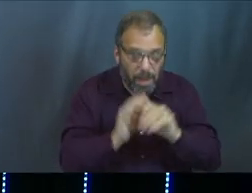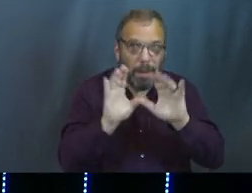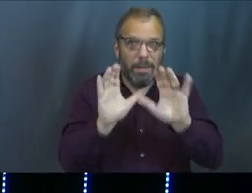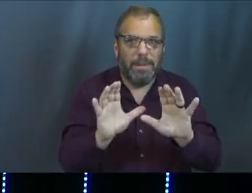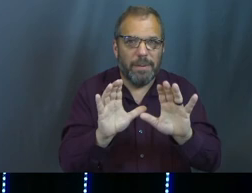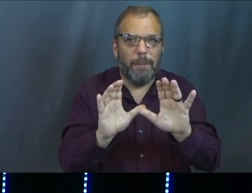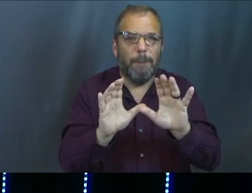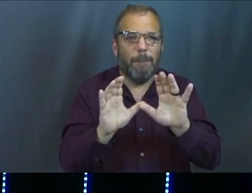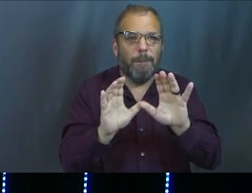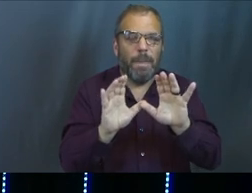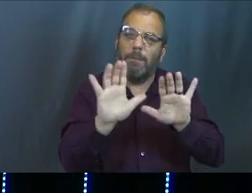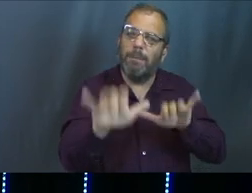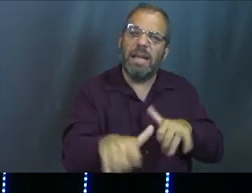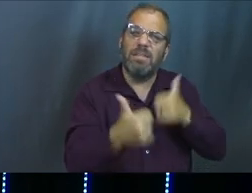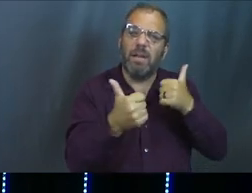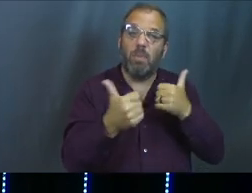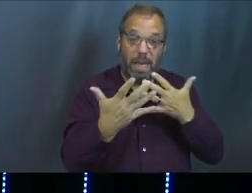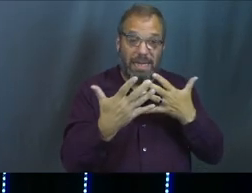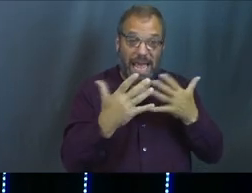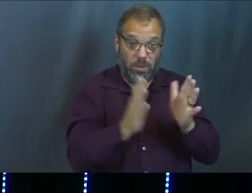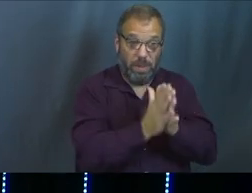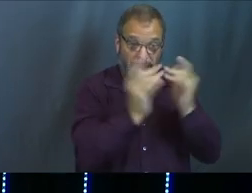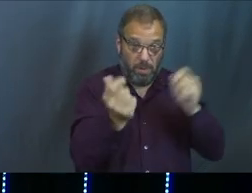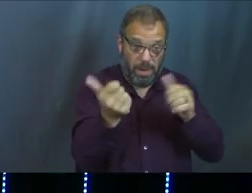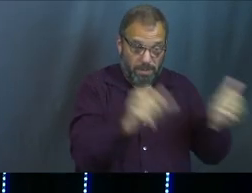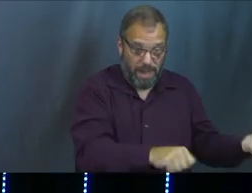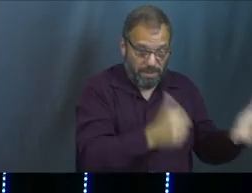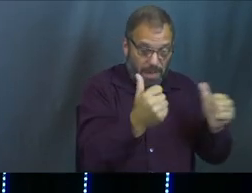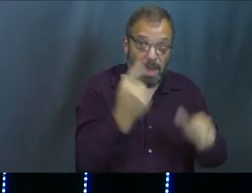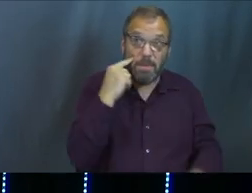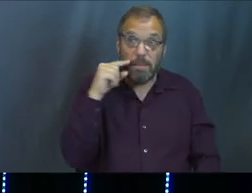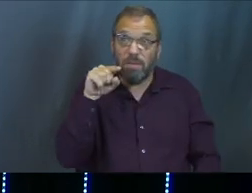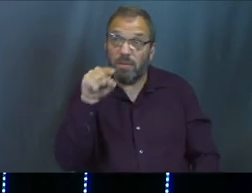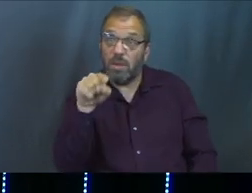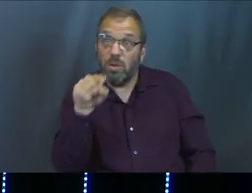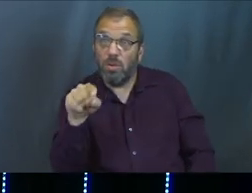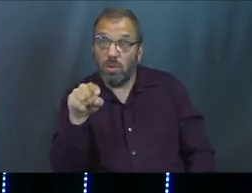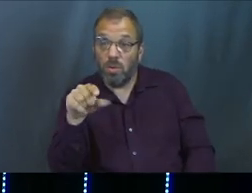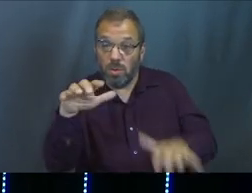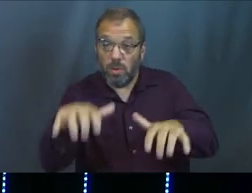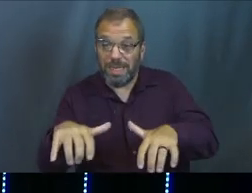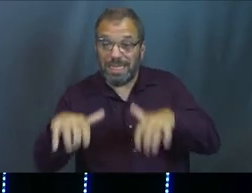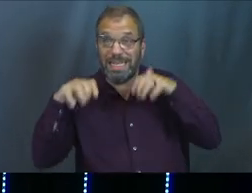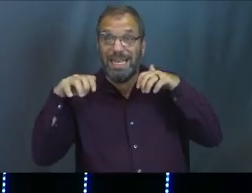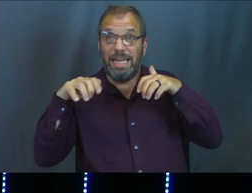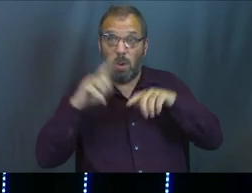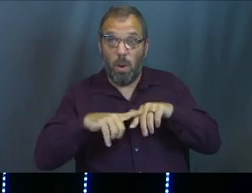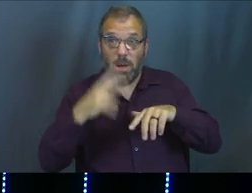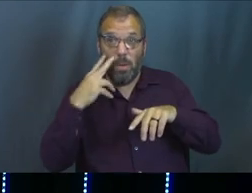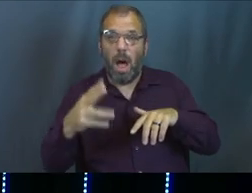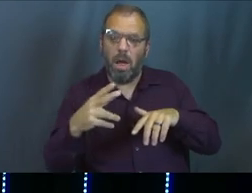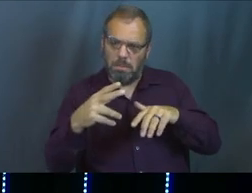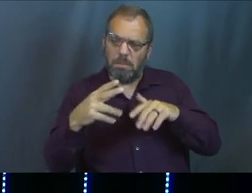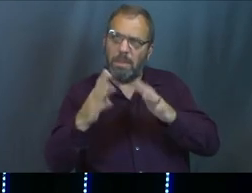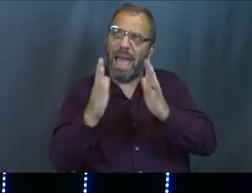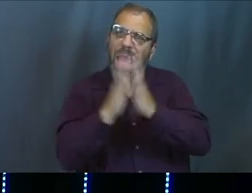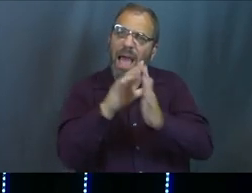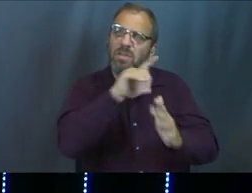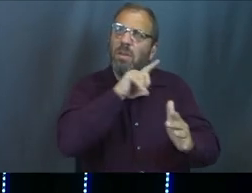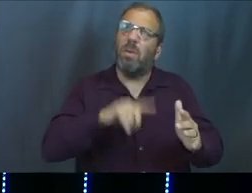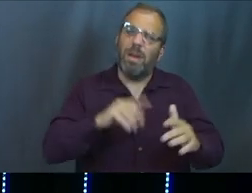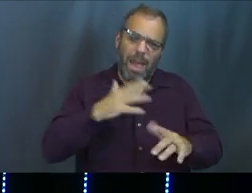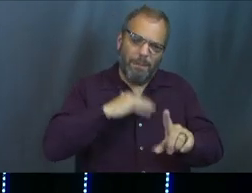But my challenge to you is even as we celebrate, maybe for you today, one of the biggest things you can do is you can talk to God about your circumstance.